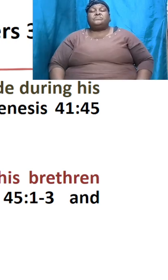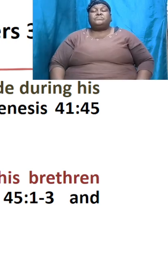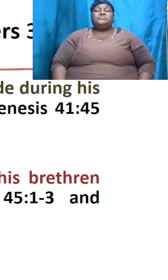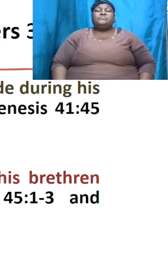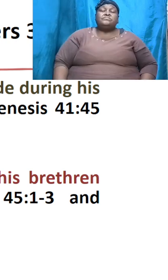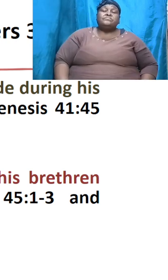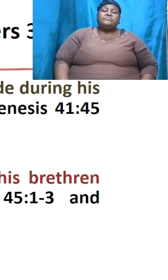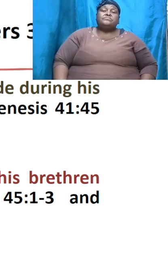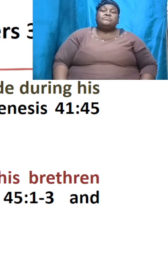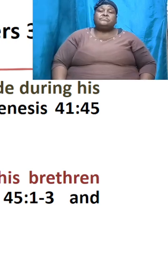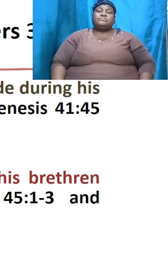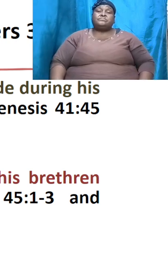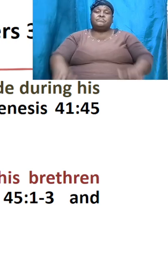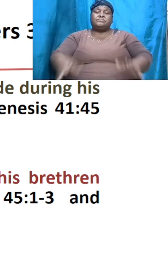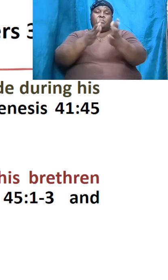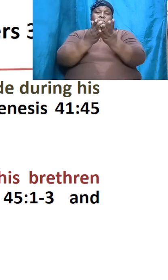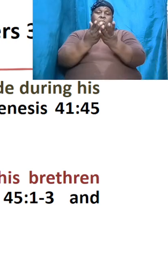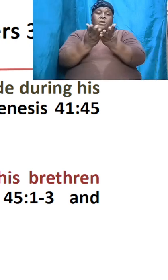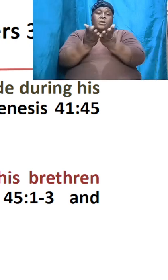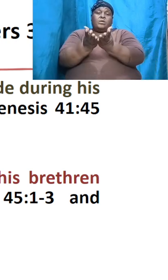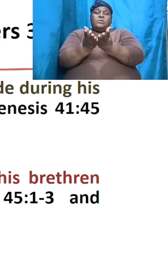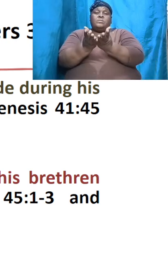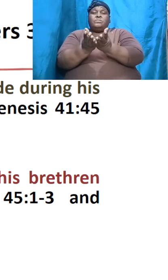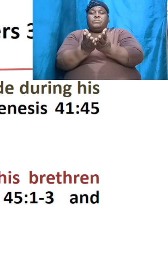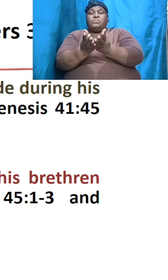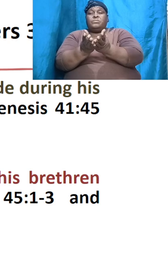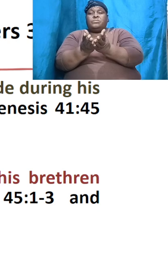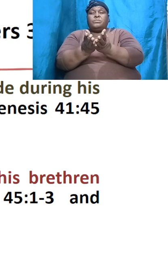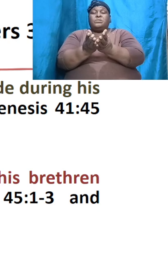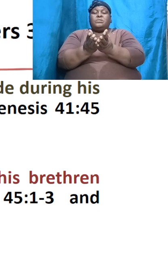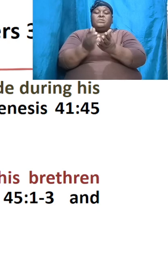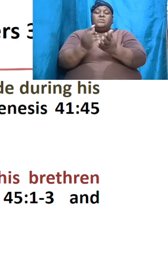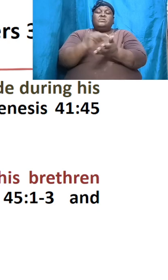the book of Genesis closes